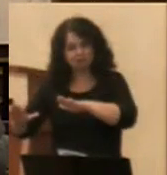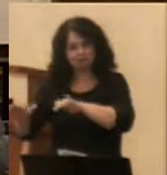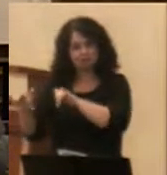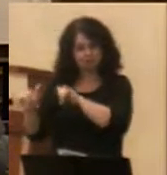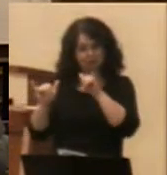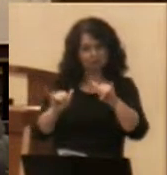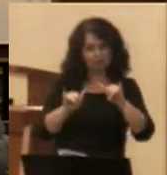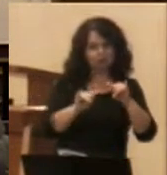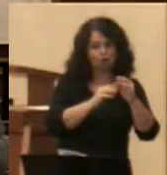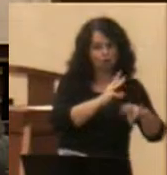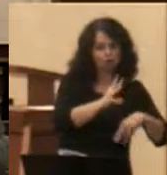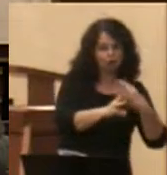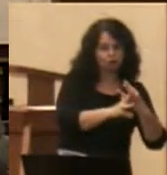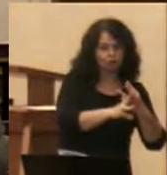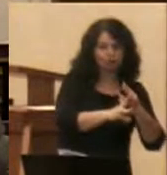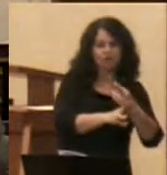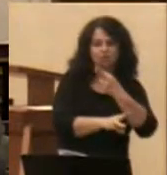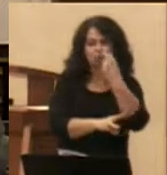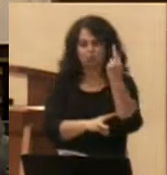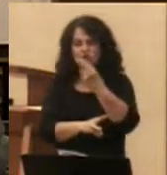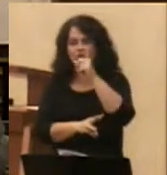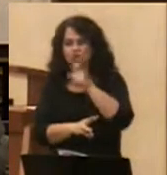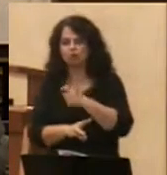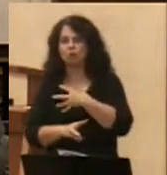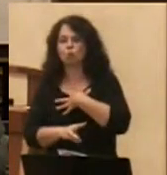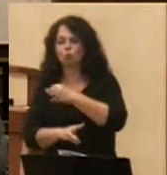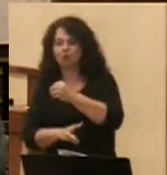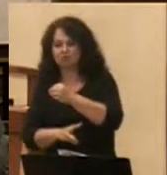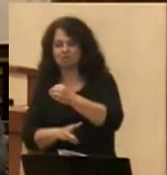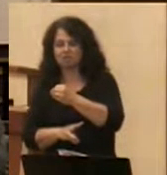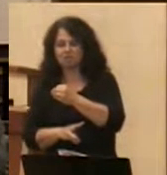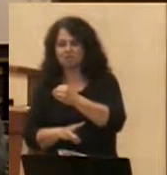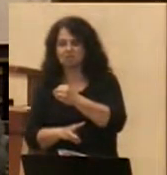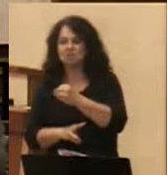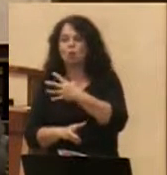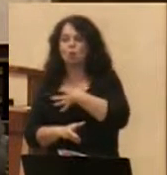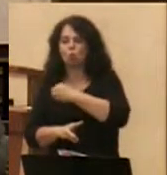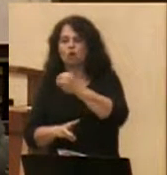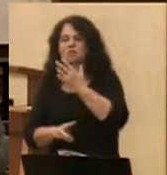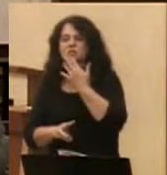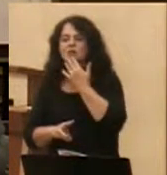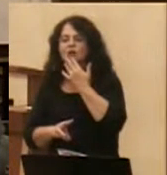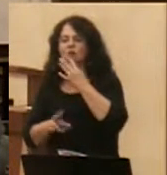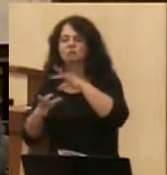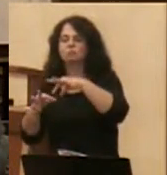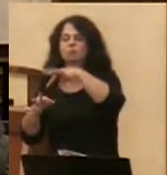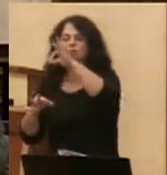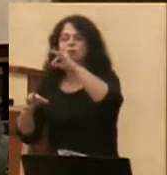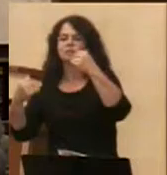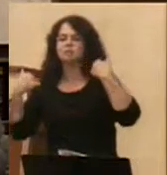rose should be white and not red for white is the color of spirits and of angels.